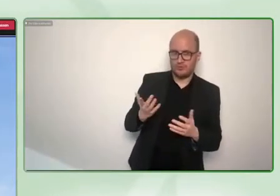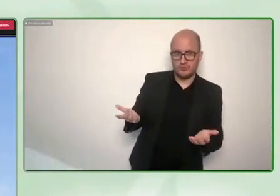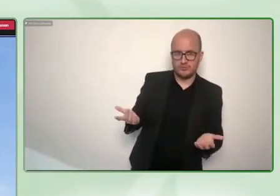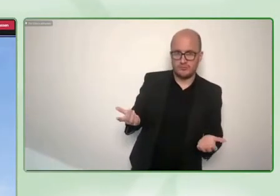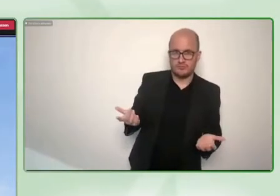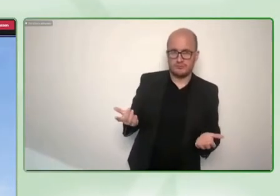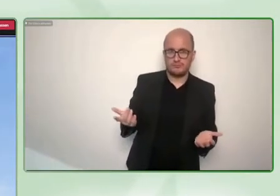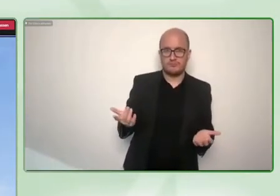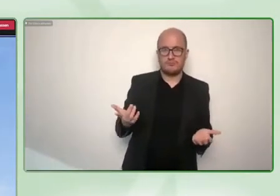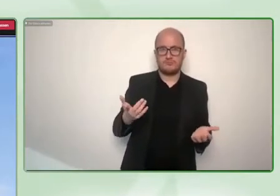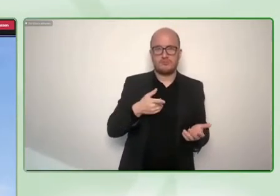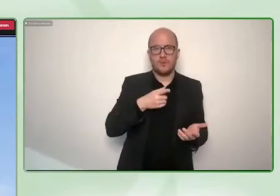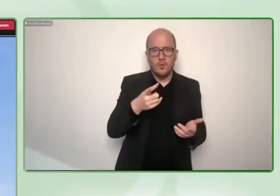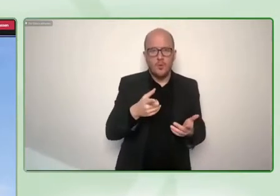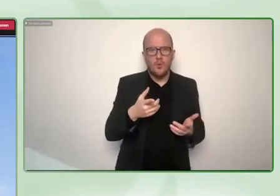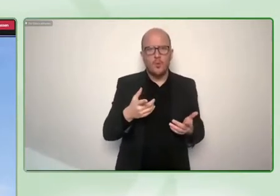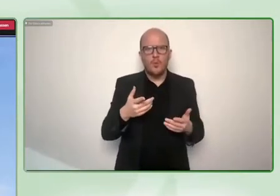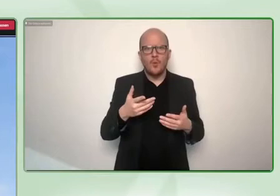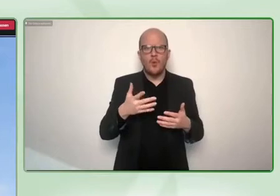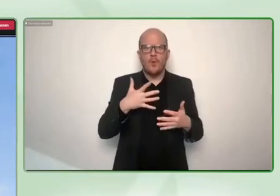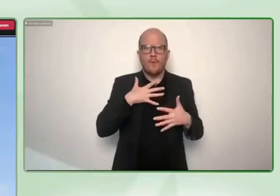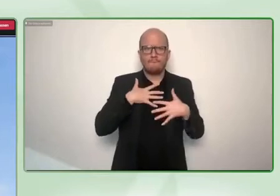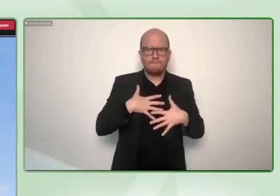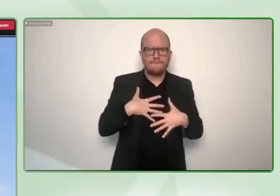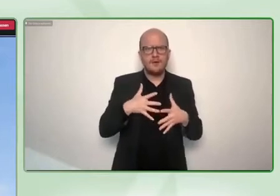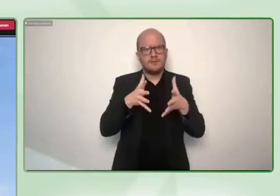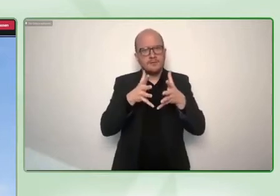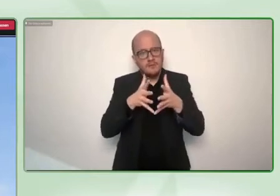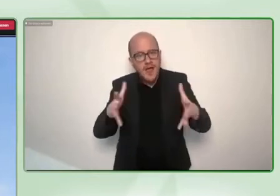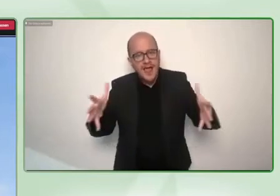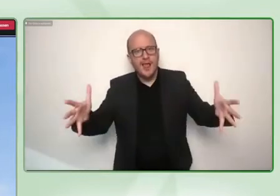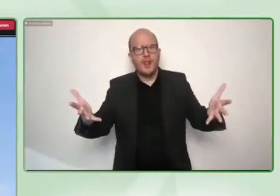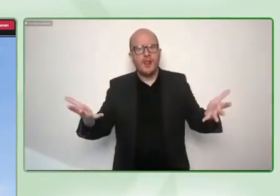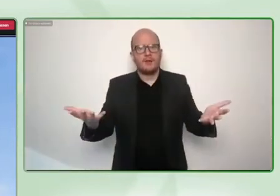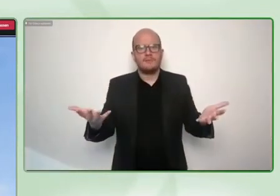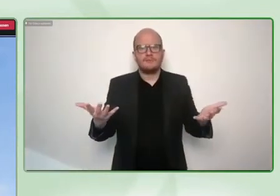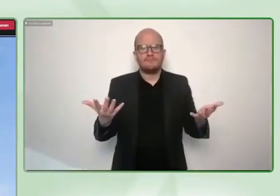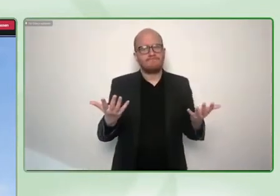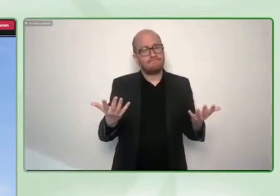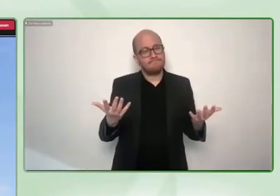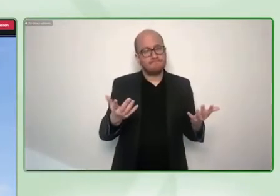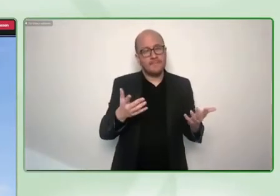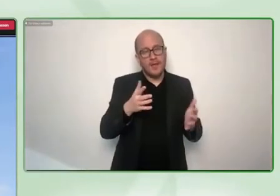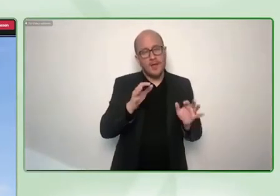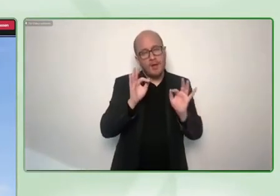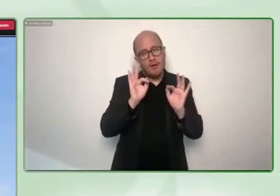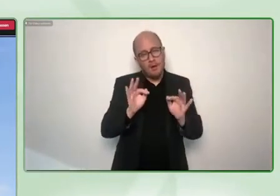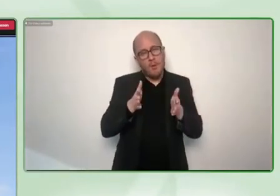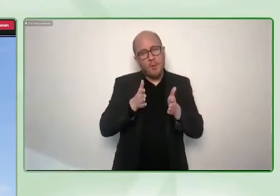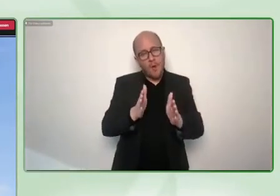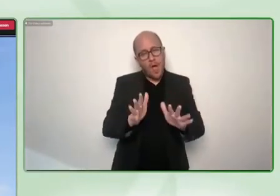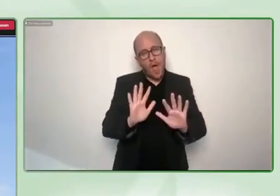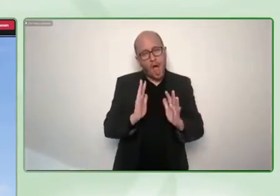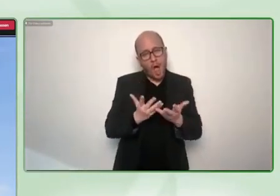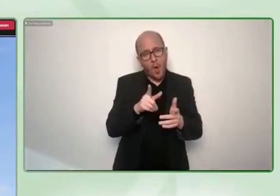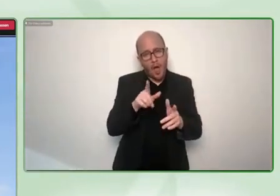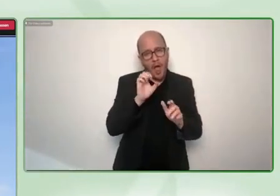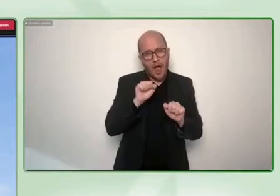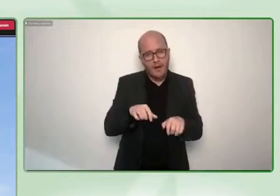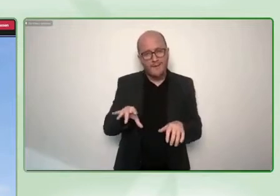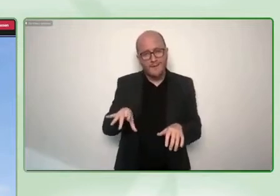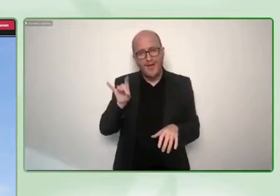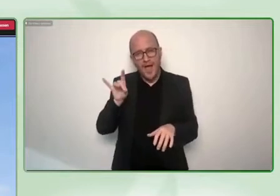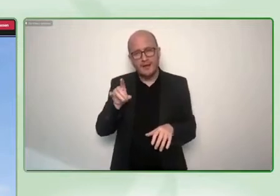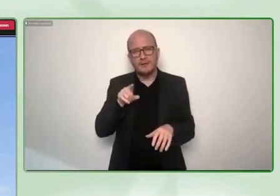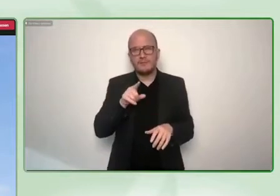is first invest some time in analysis maybe also talk to other people usually uh what we know from all sorts of research on biases people